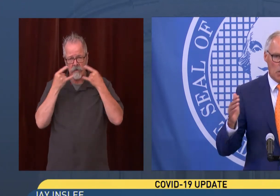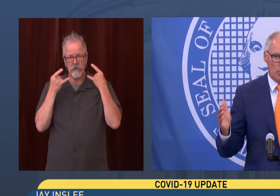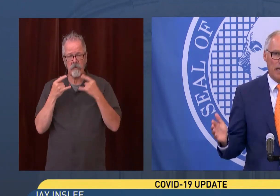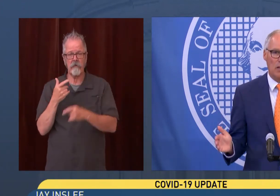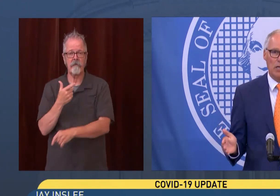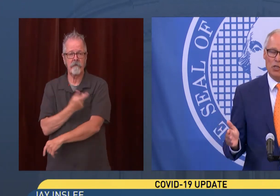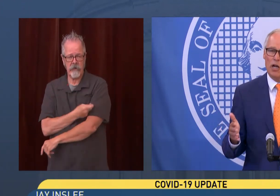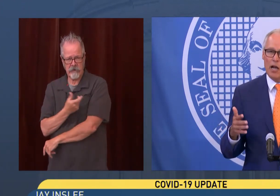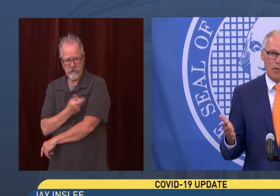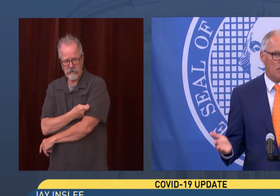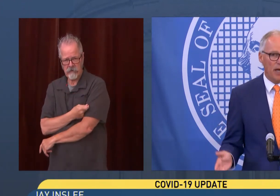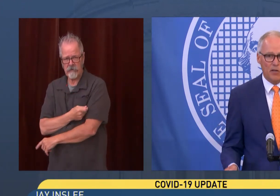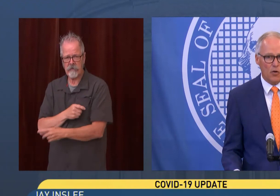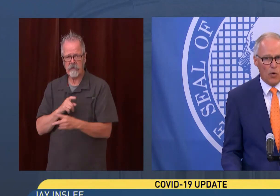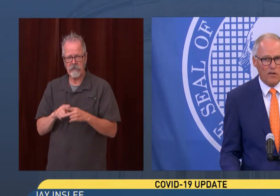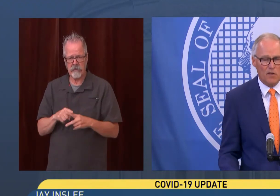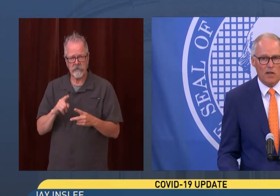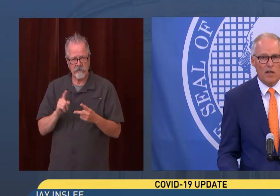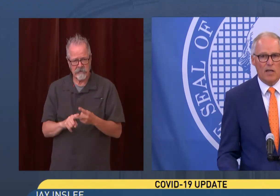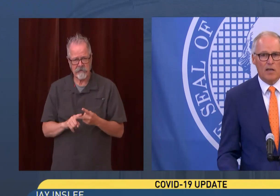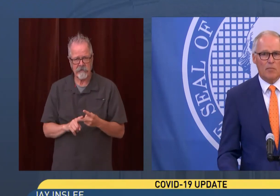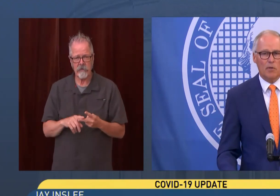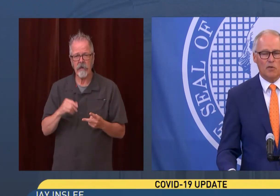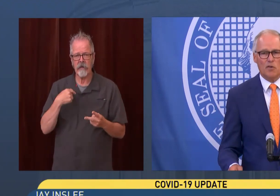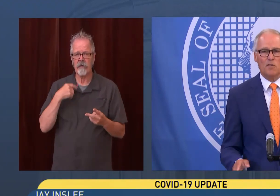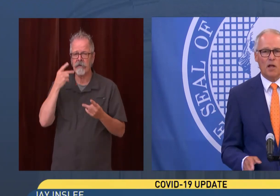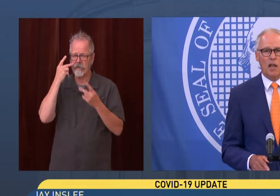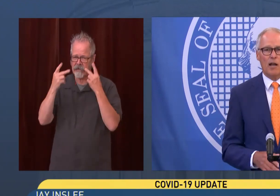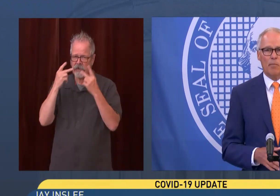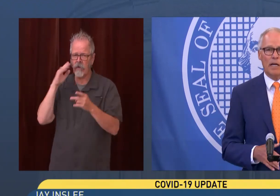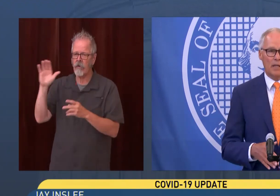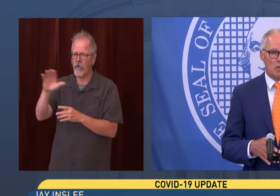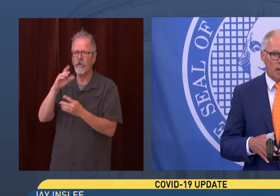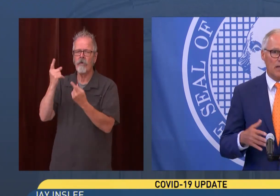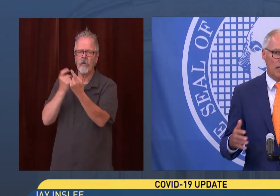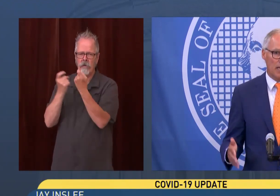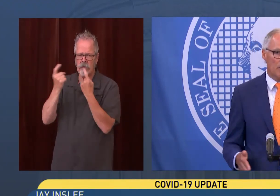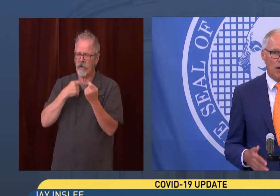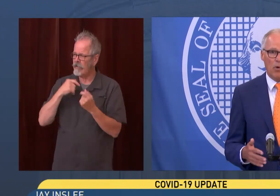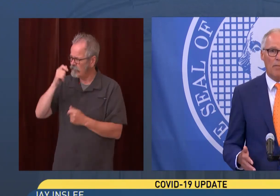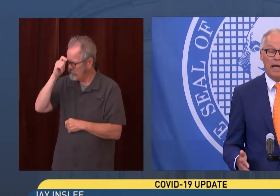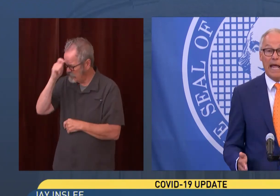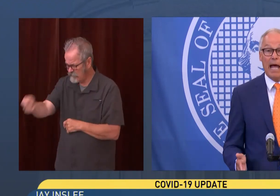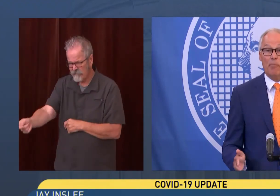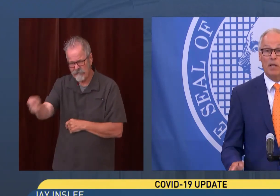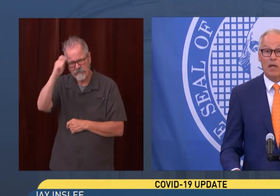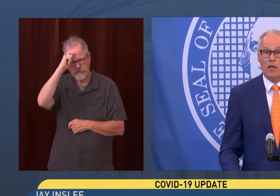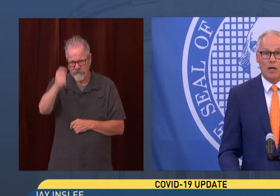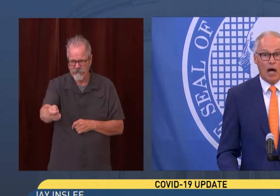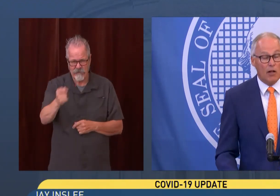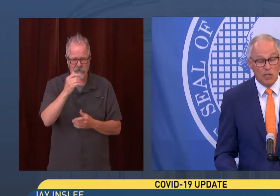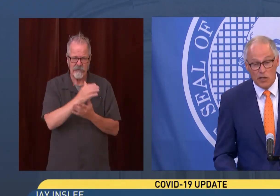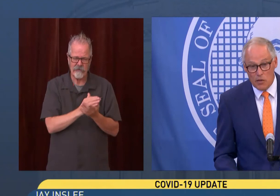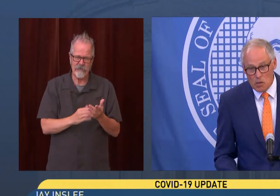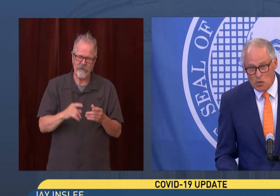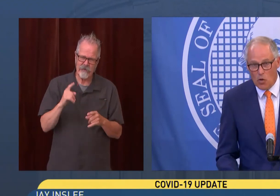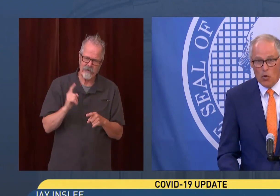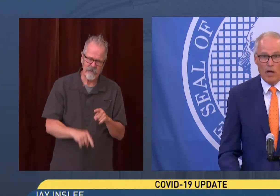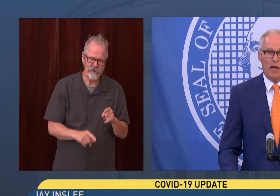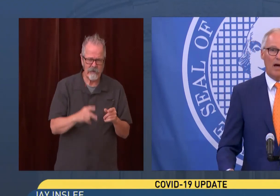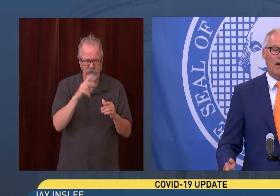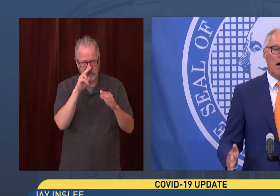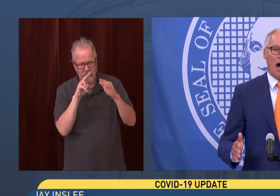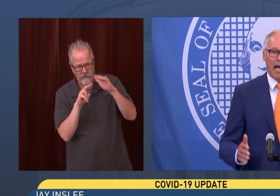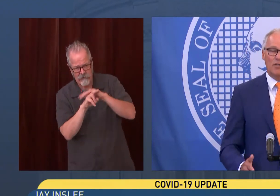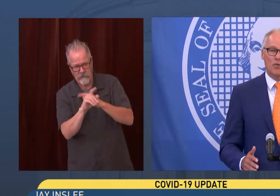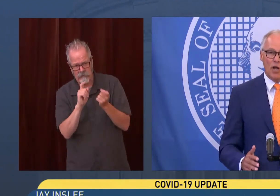the speculation, and I respect your question, but there's just not a lot of money in speculating about what might happen. I'll tell you this, though.